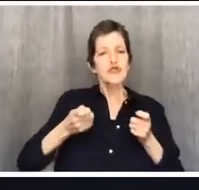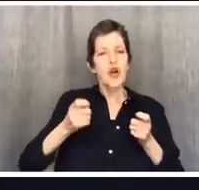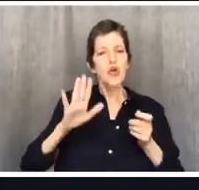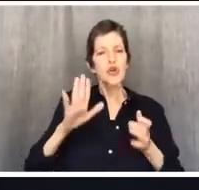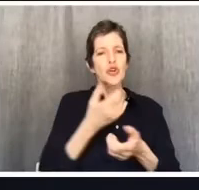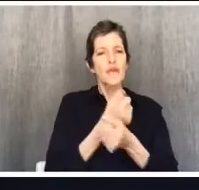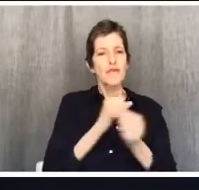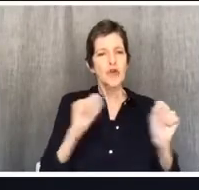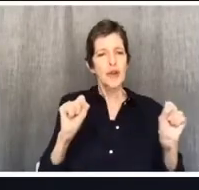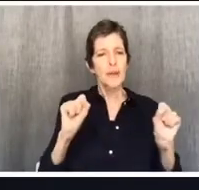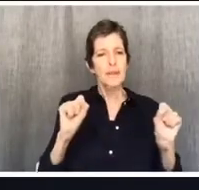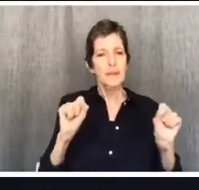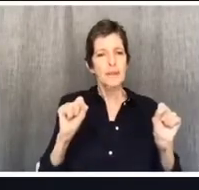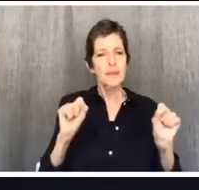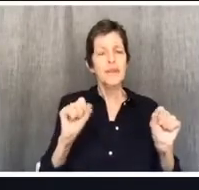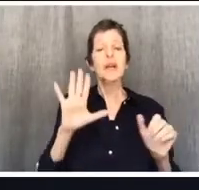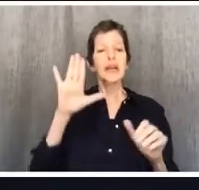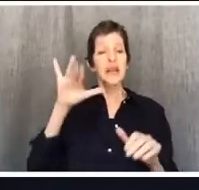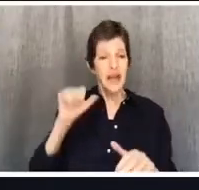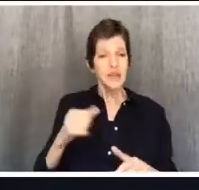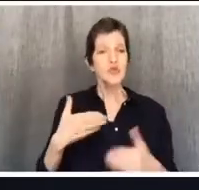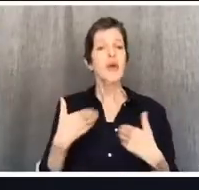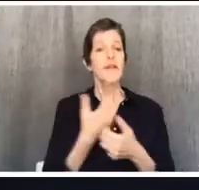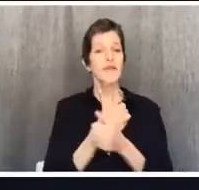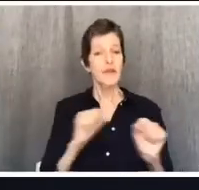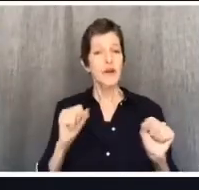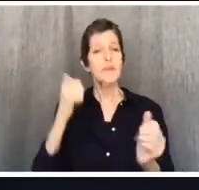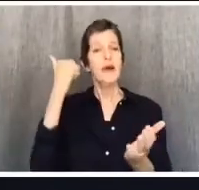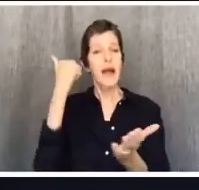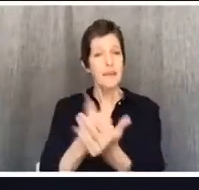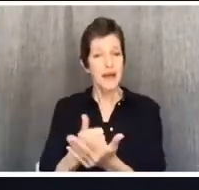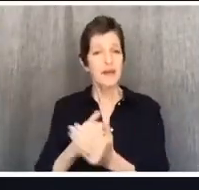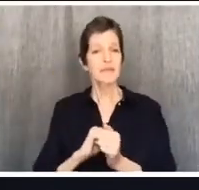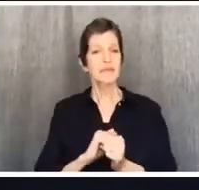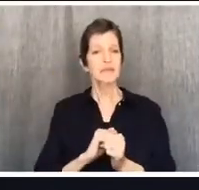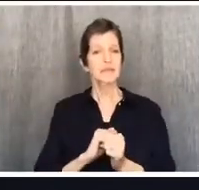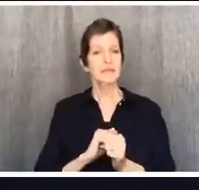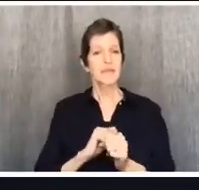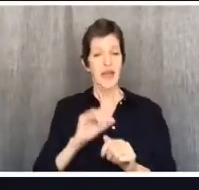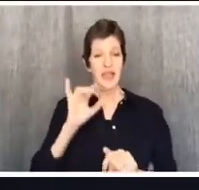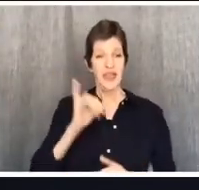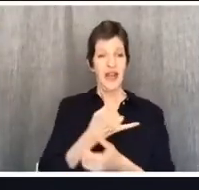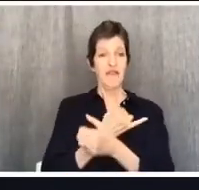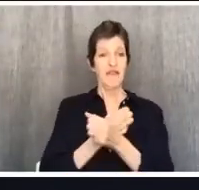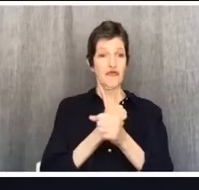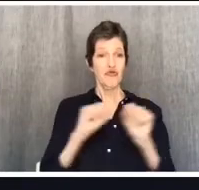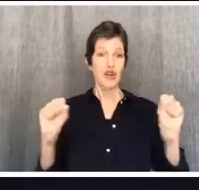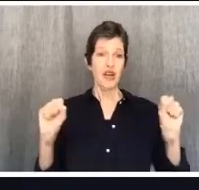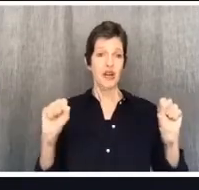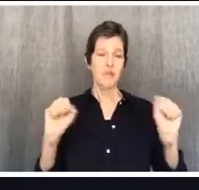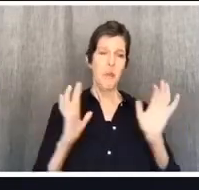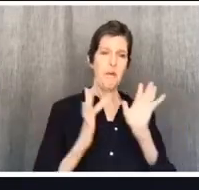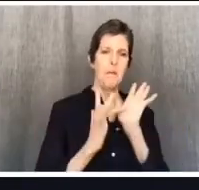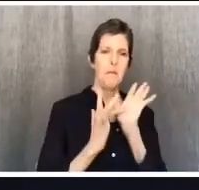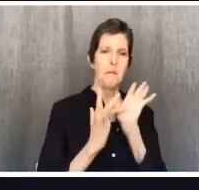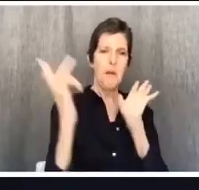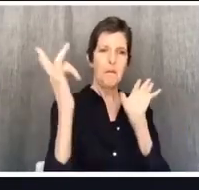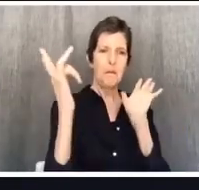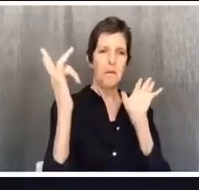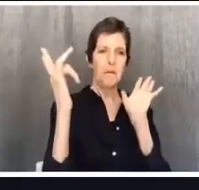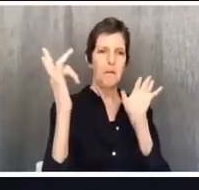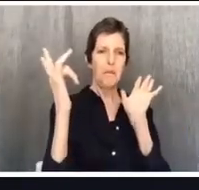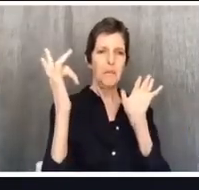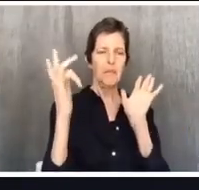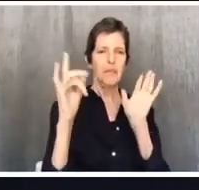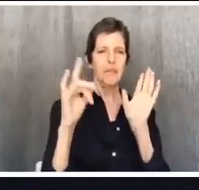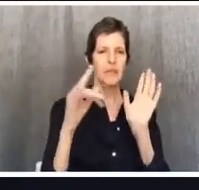Yes and amen. Should that freedom lead us and compel us to give that very